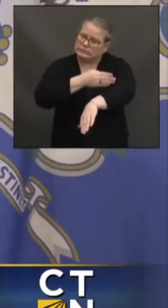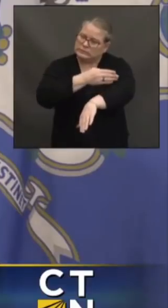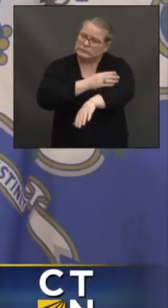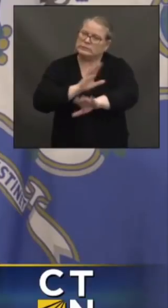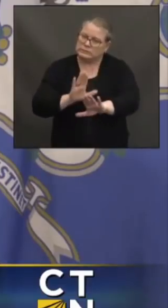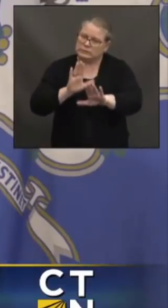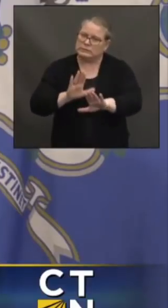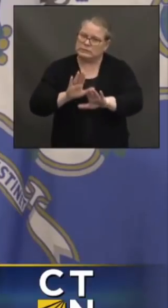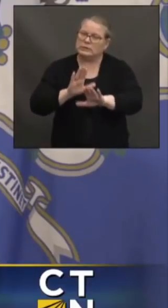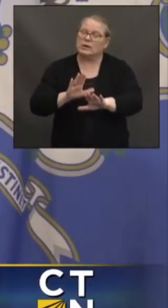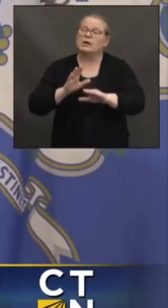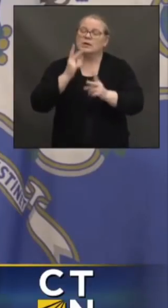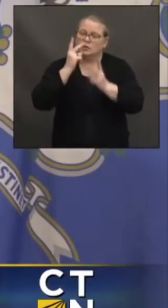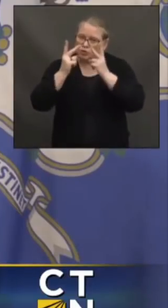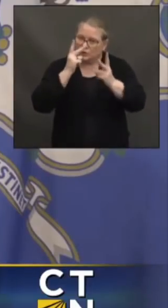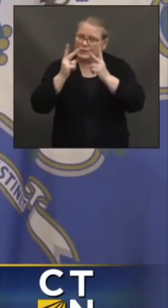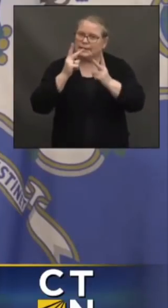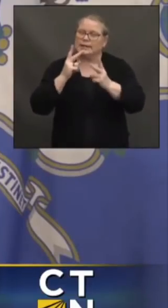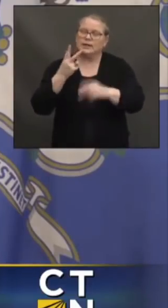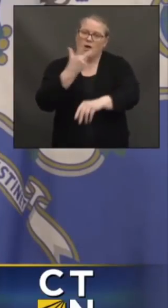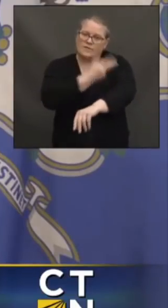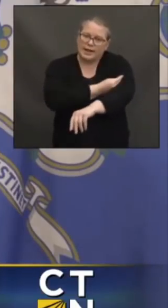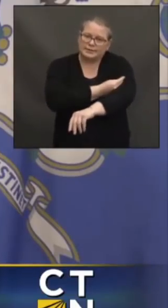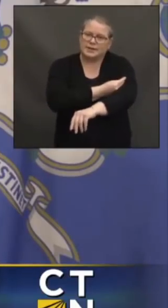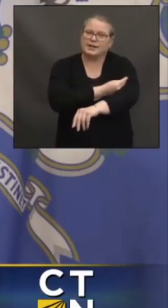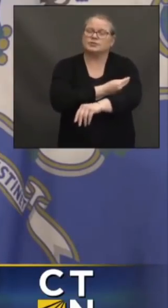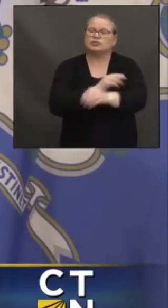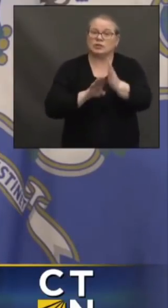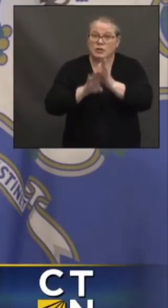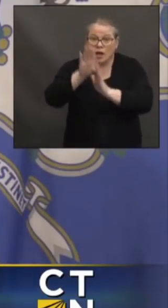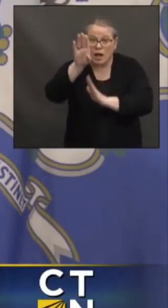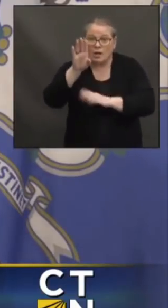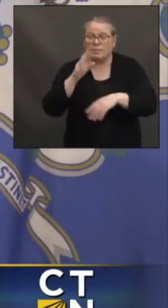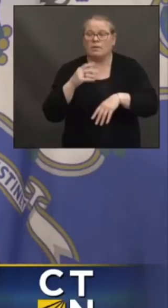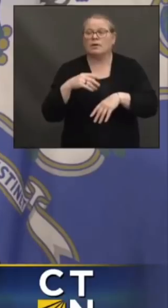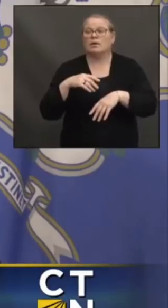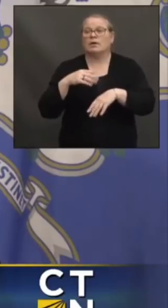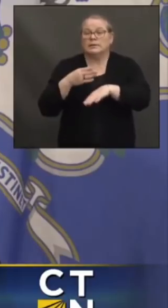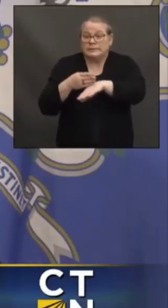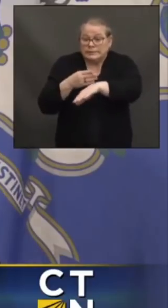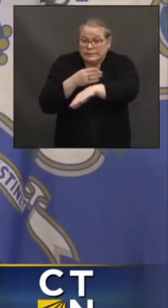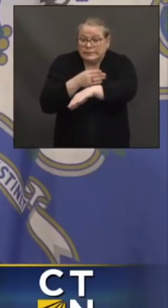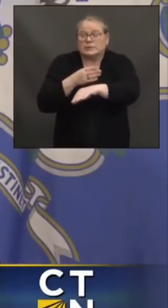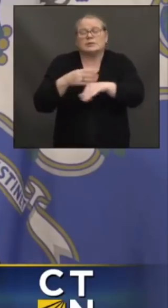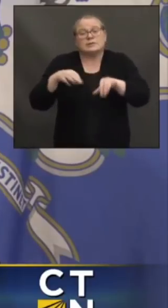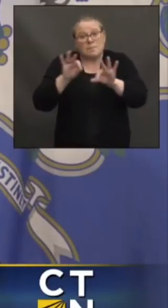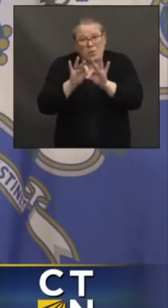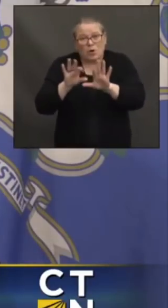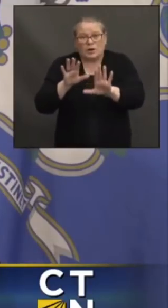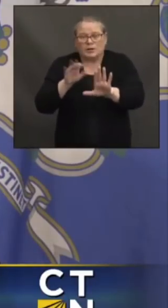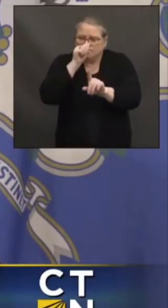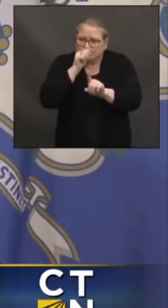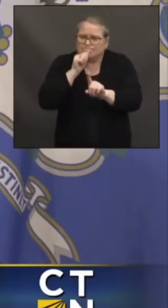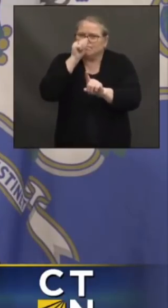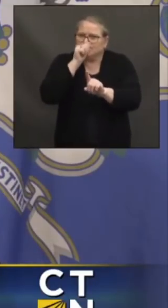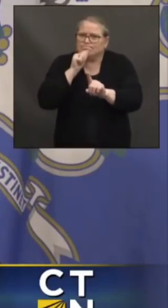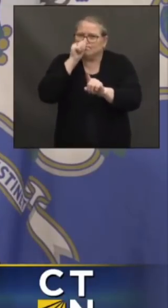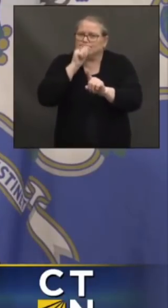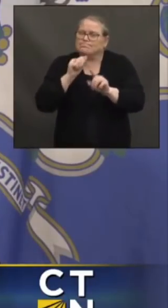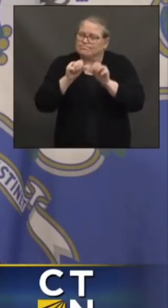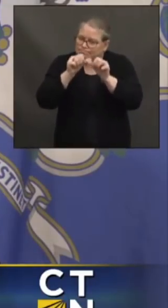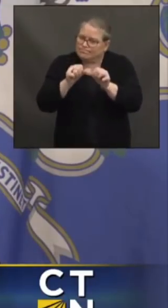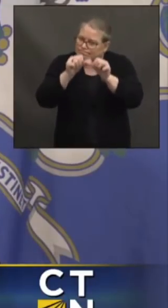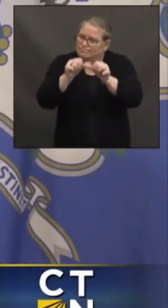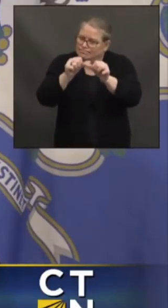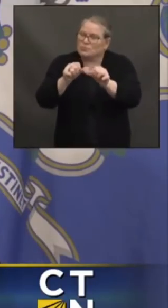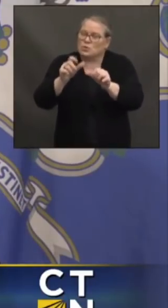how we're progressing in terms of vaccinations, how we're progressing. As long as you maintain the diligence and wear the mask a little bit longer, we're